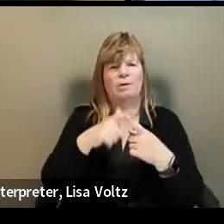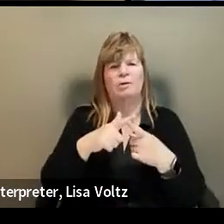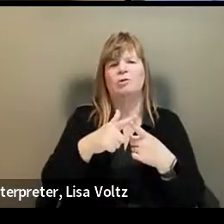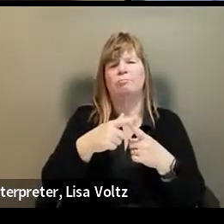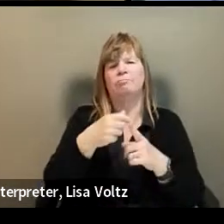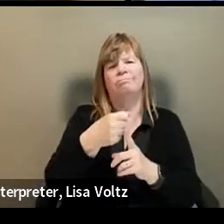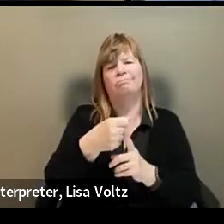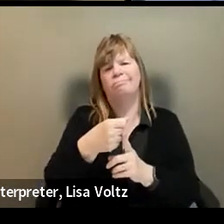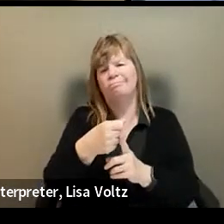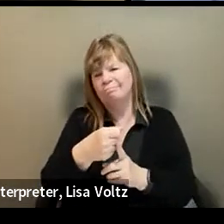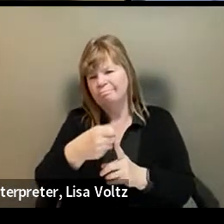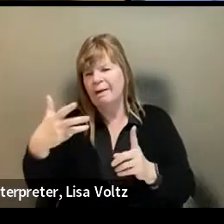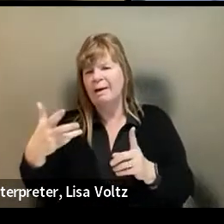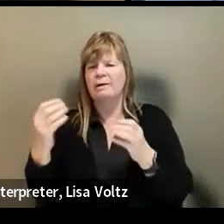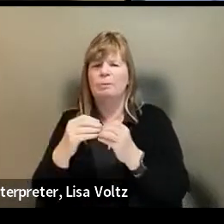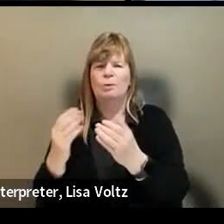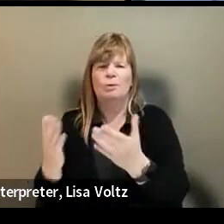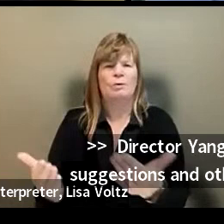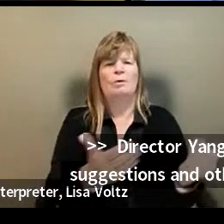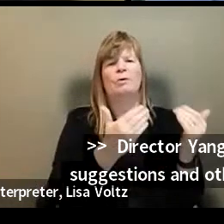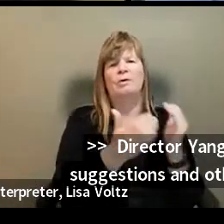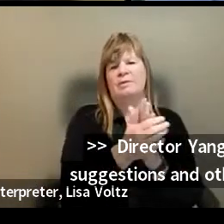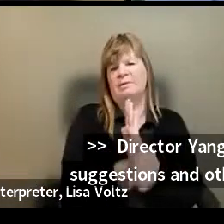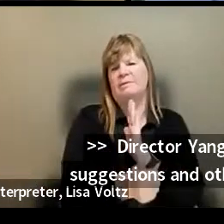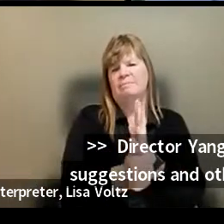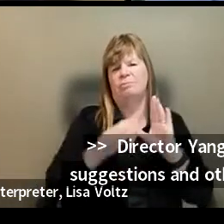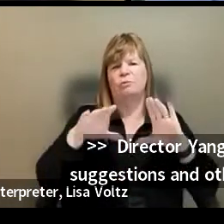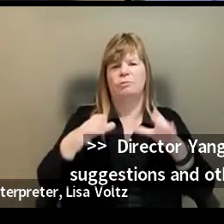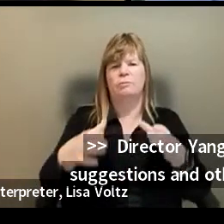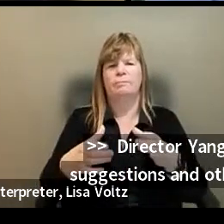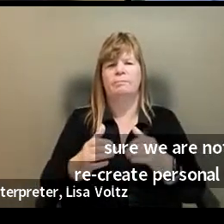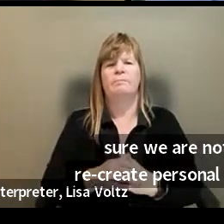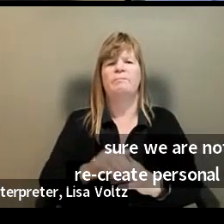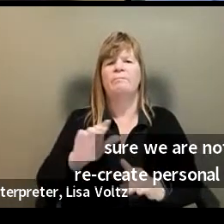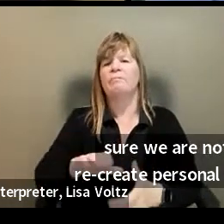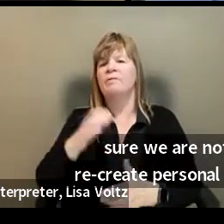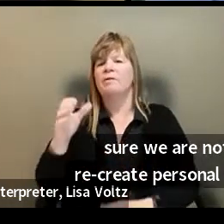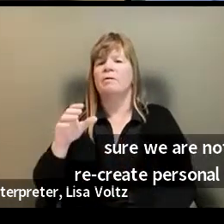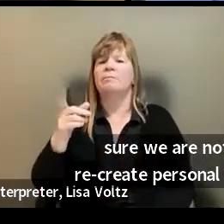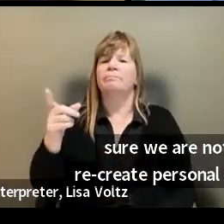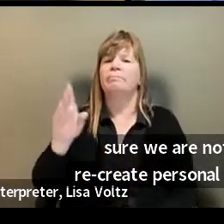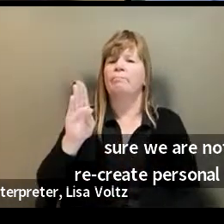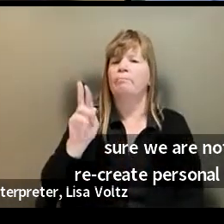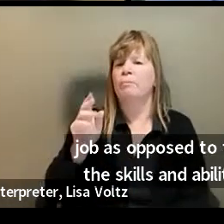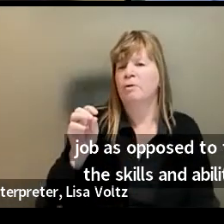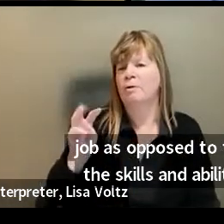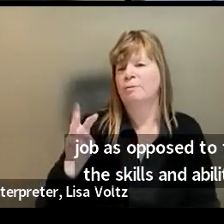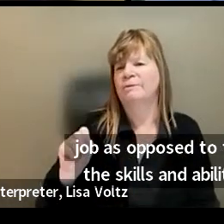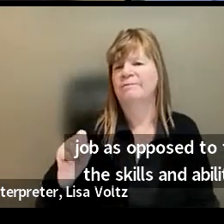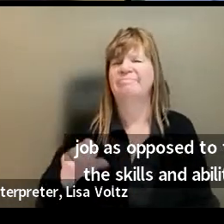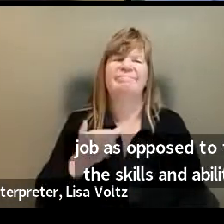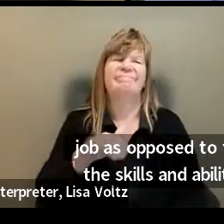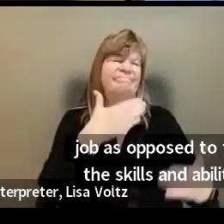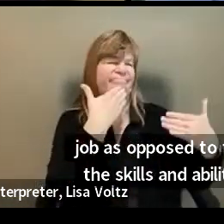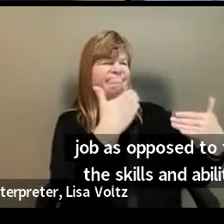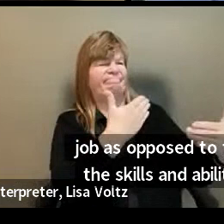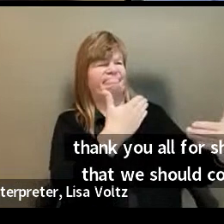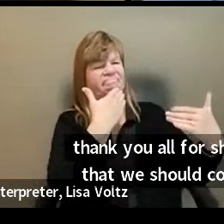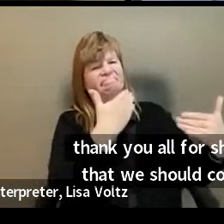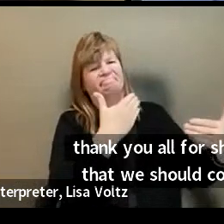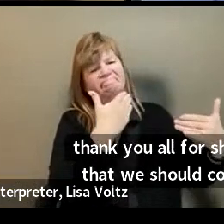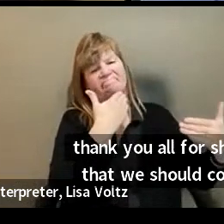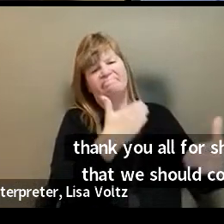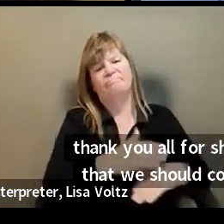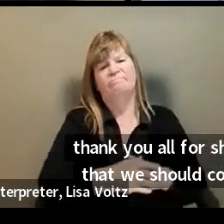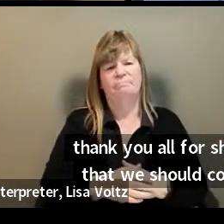the talent pool. And I will turn it back to Chair Burns. Well, thank you. And I appreciate, uh, Eve